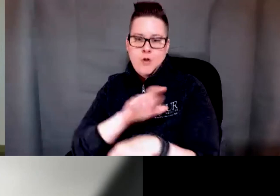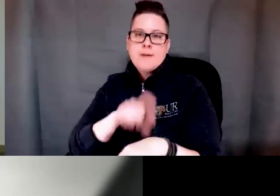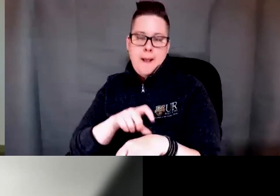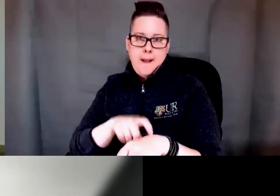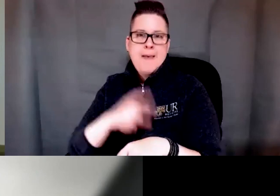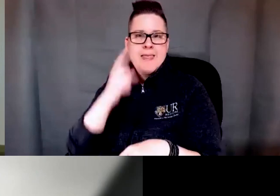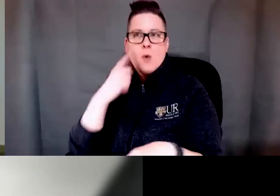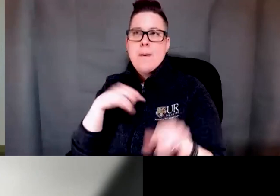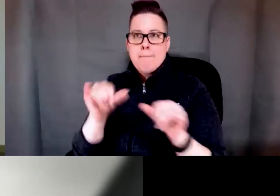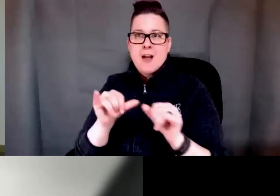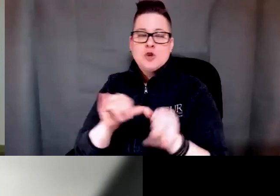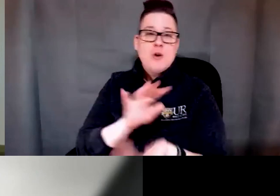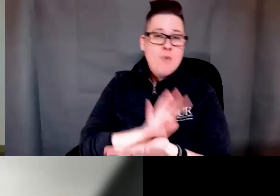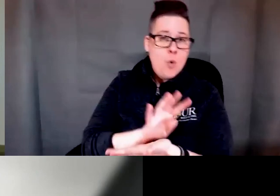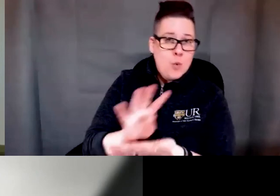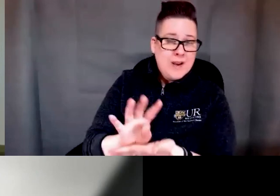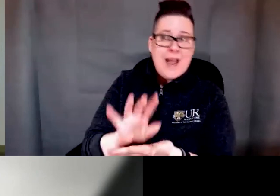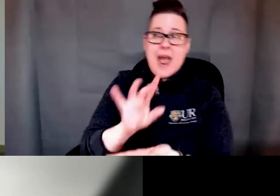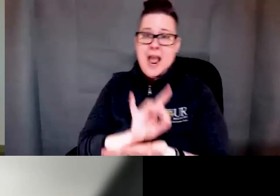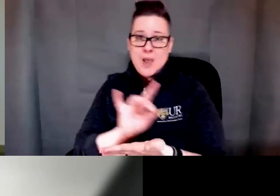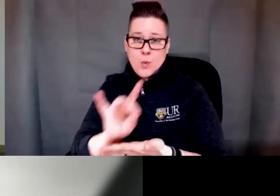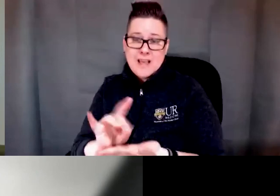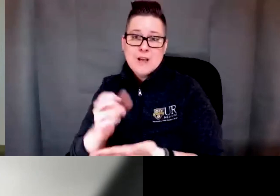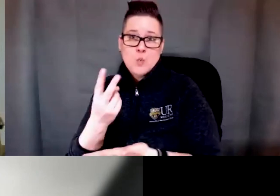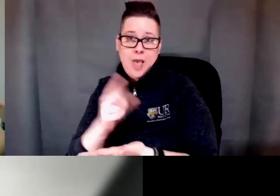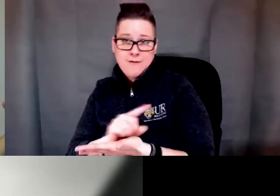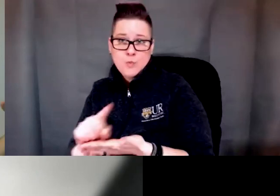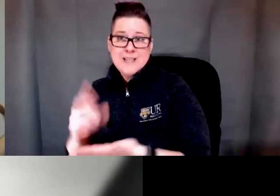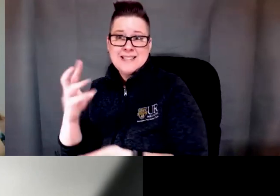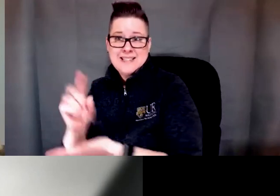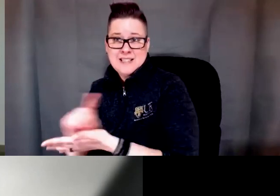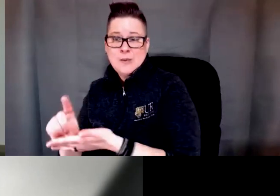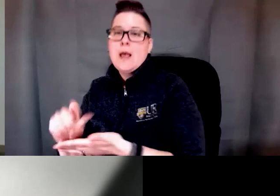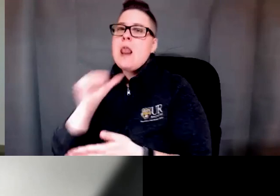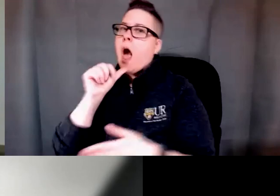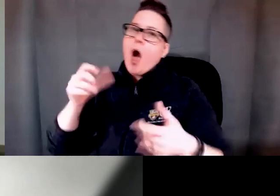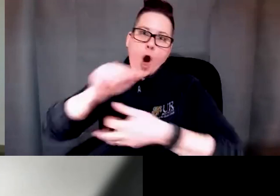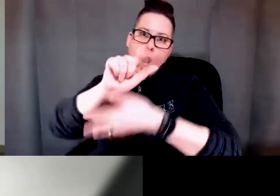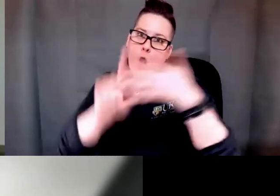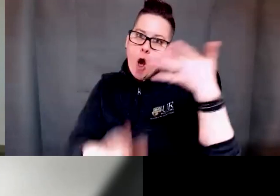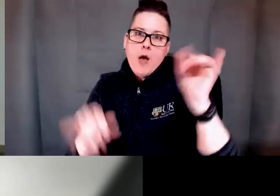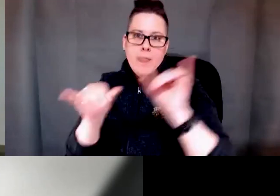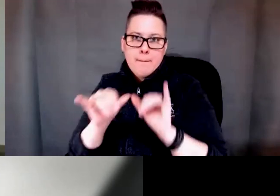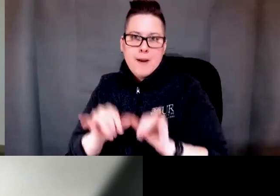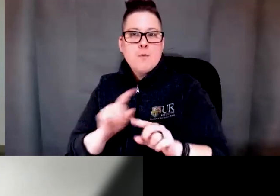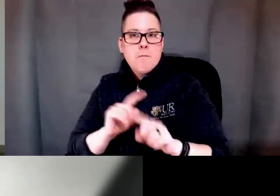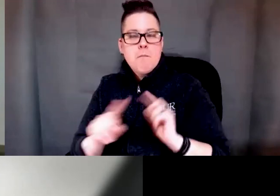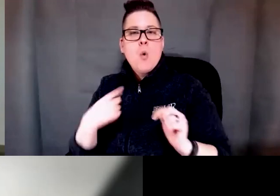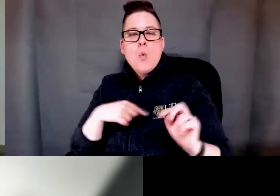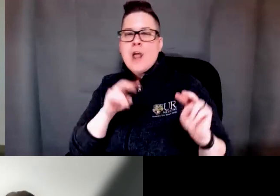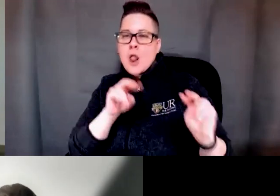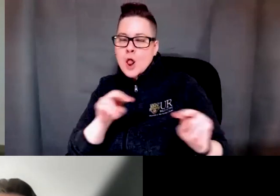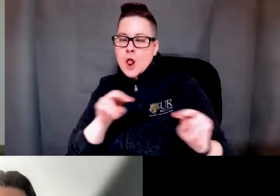4 weeks at 8 weeks at 12 weeks and at 16 weeks not the full battery but just looking at very